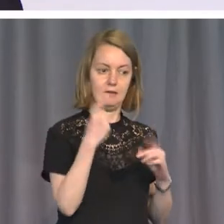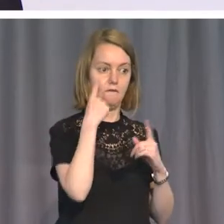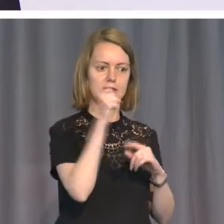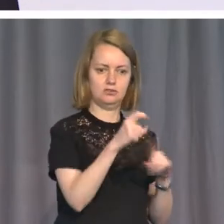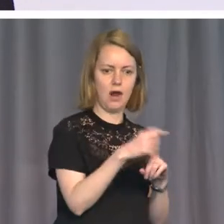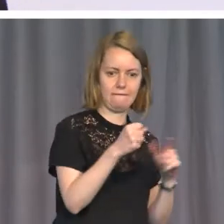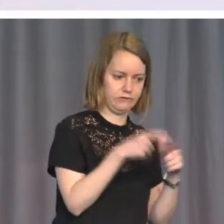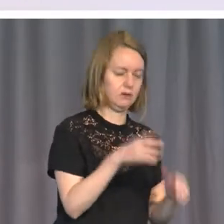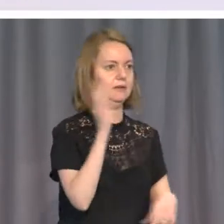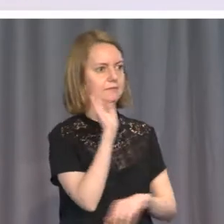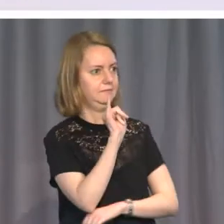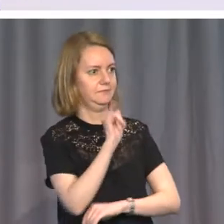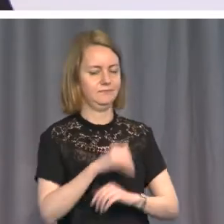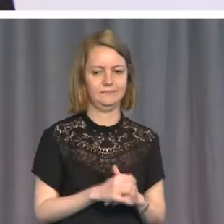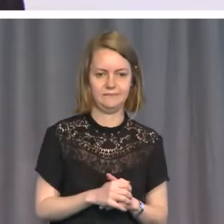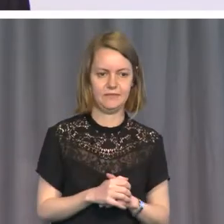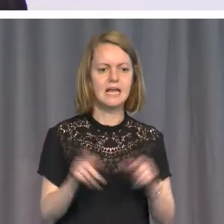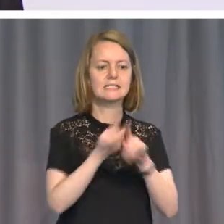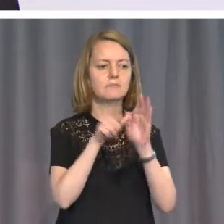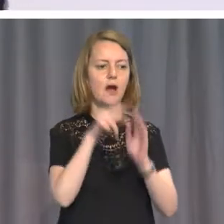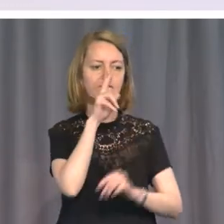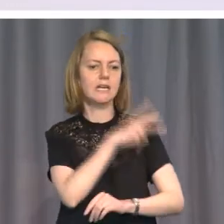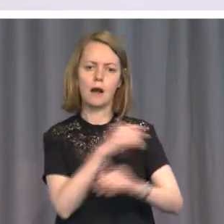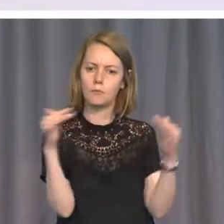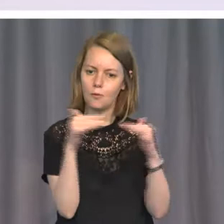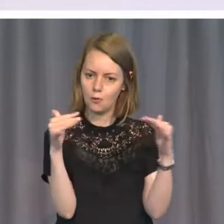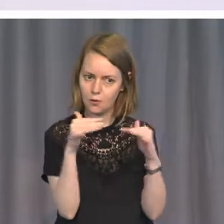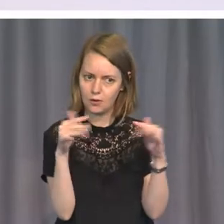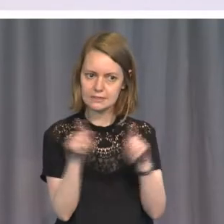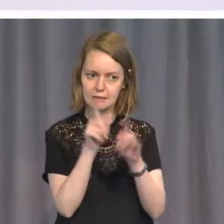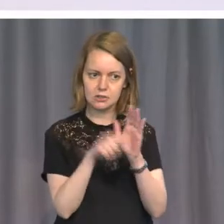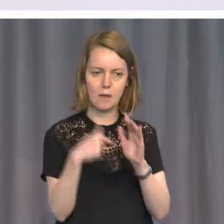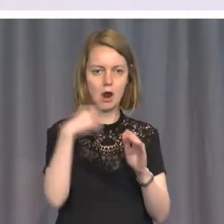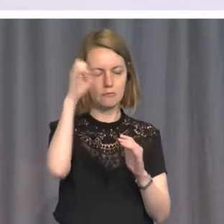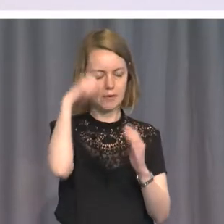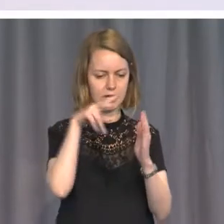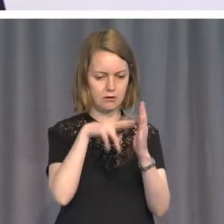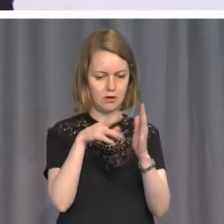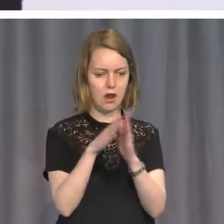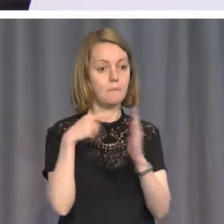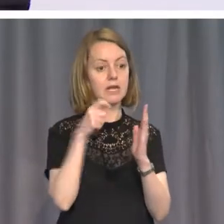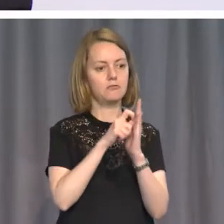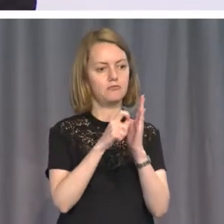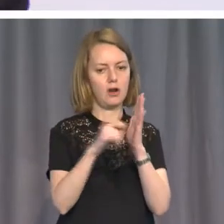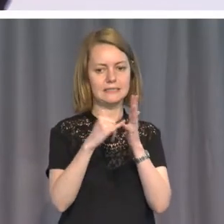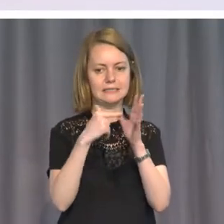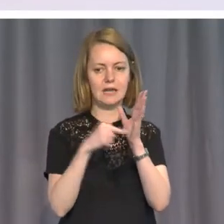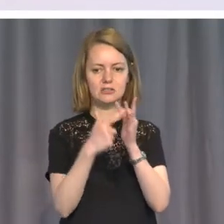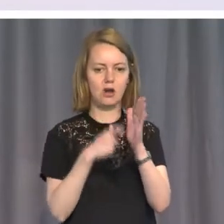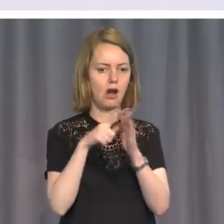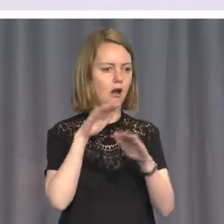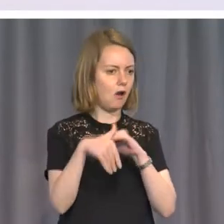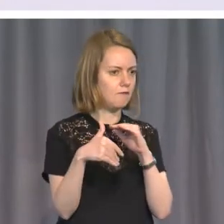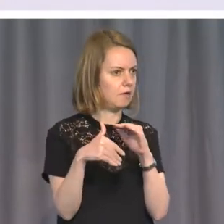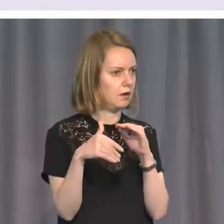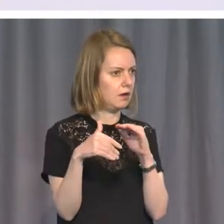It was the time of the Vietnam War. And I remember my first article for Oz was a satire on the hawks and doves